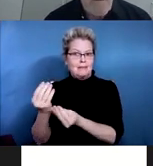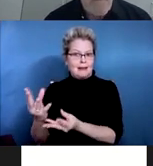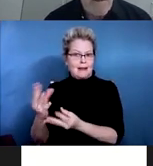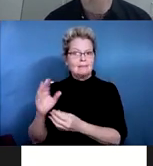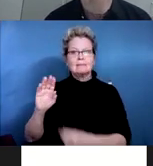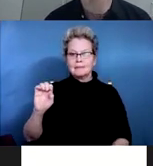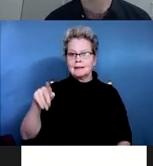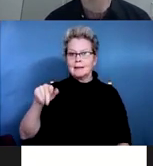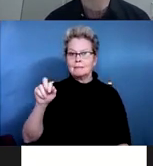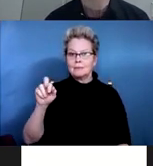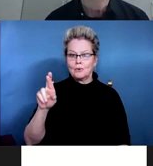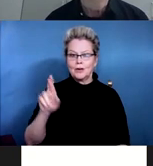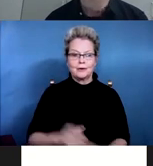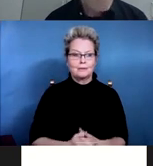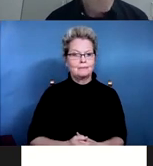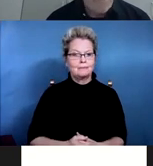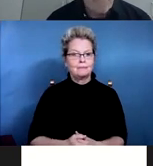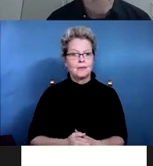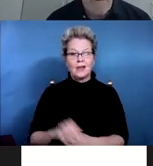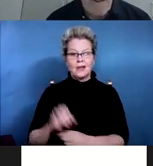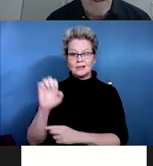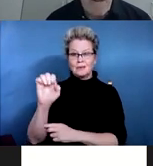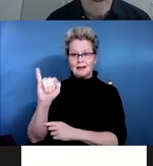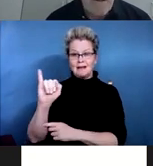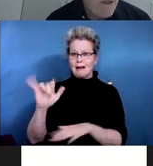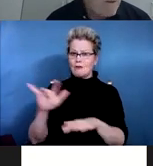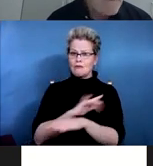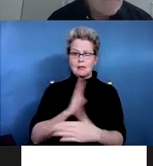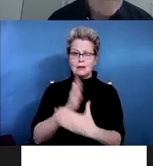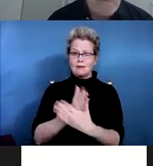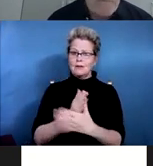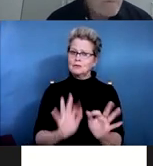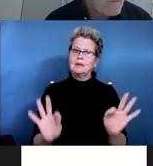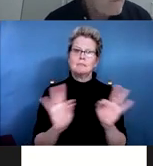So, inter, early intervention is critical. Next slide.